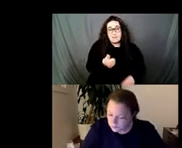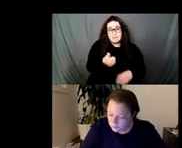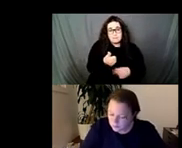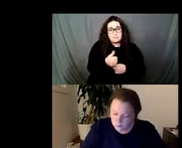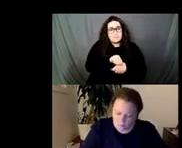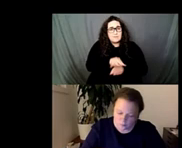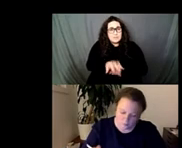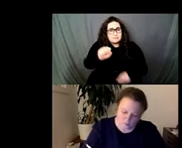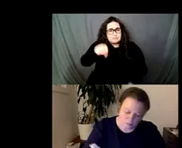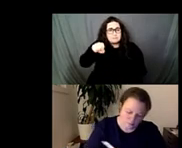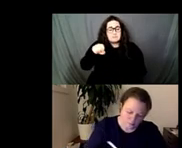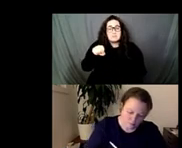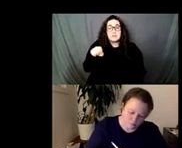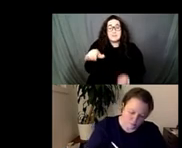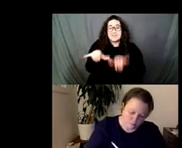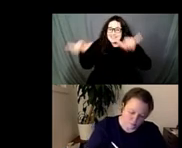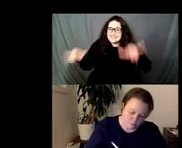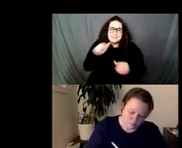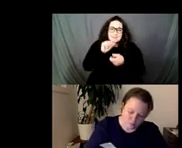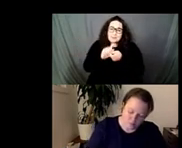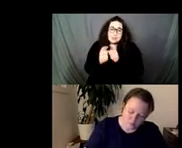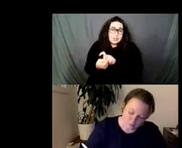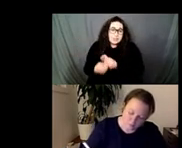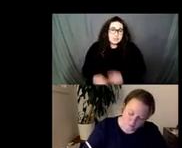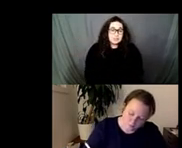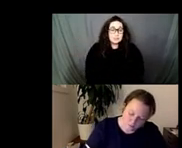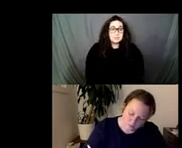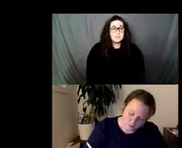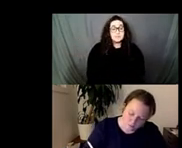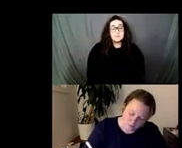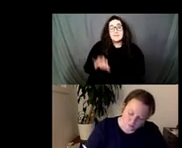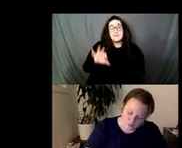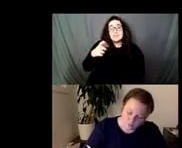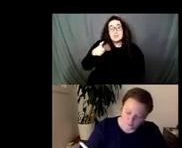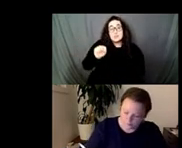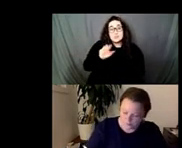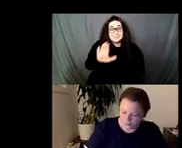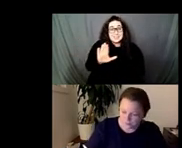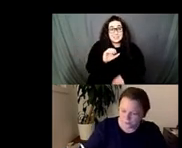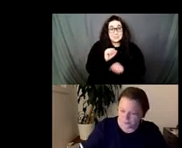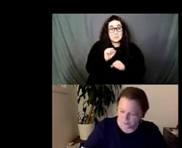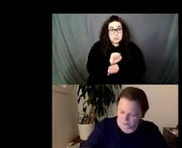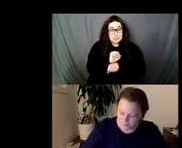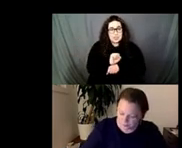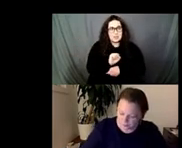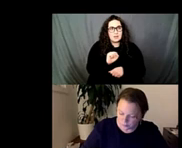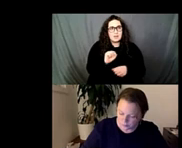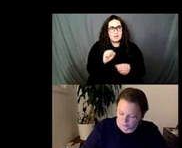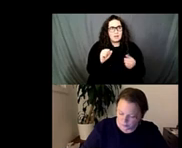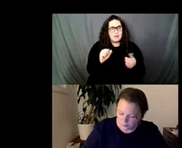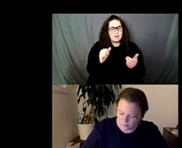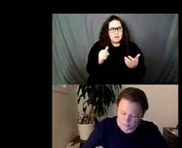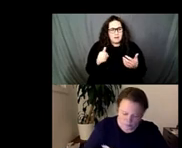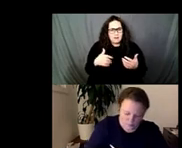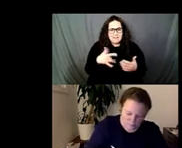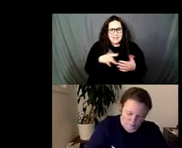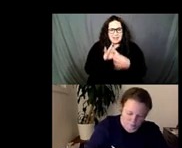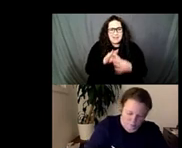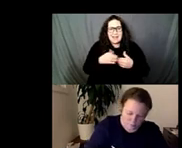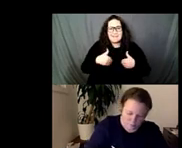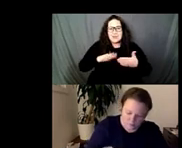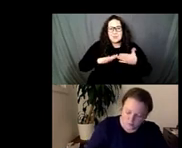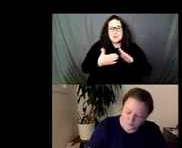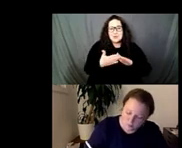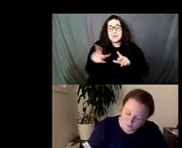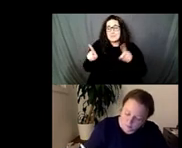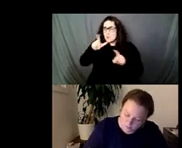that it has created space for community that doesn't always feel like it has space right for queers who don't necessarily feel like we have a space to put all of